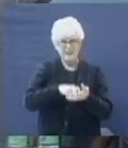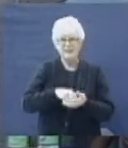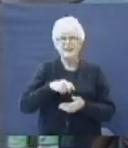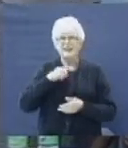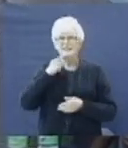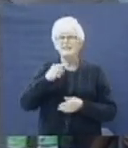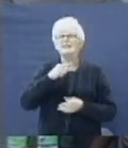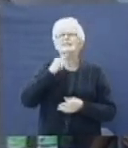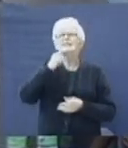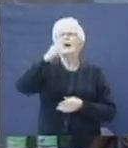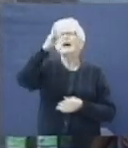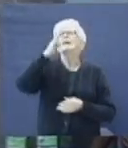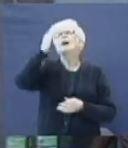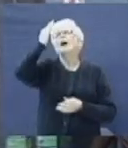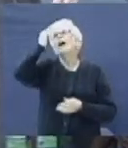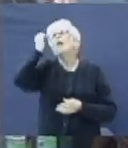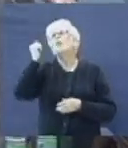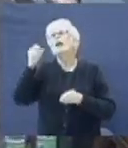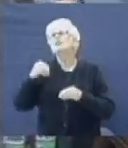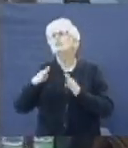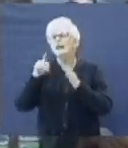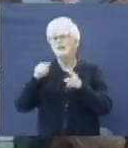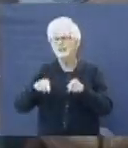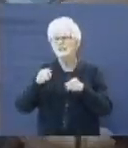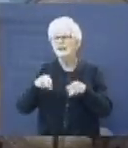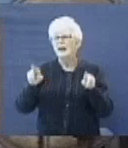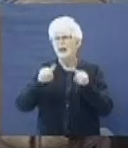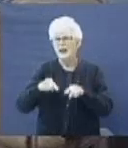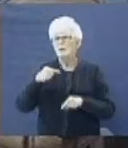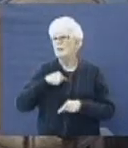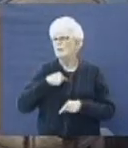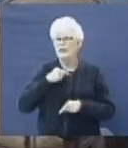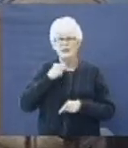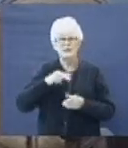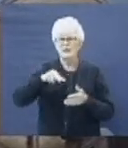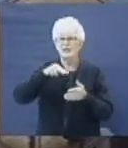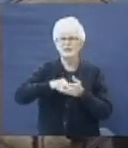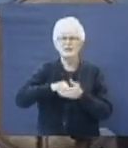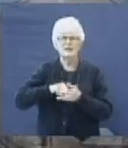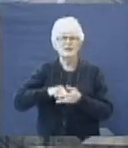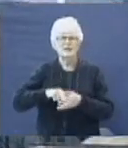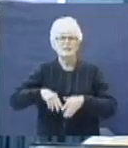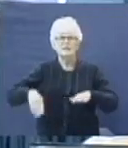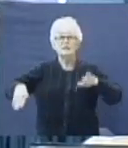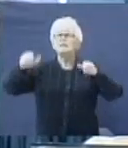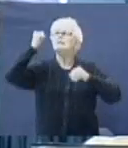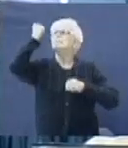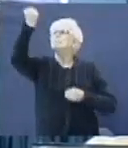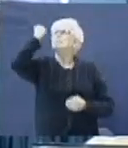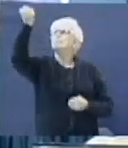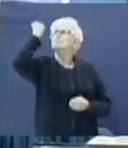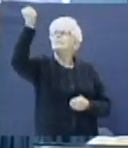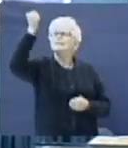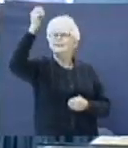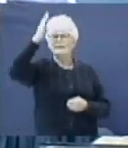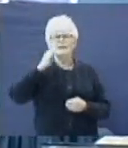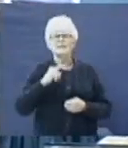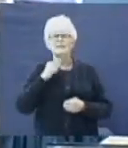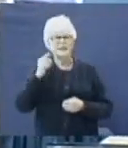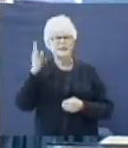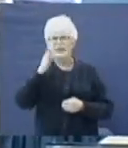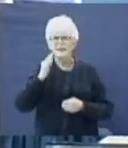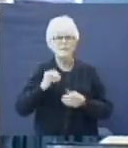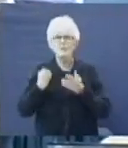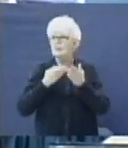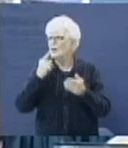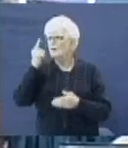He didn't say, God, why did you let this happen to me? He didn't get up and put his fist up to God and say, I'll never